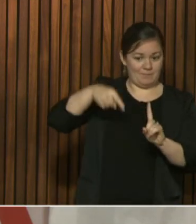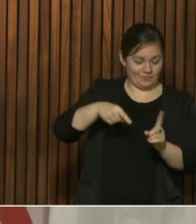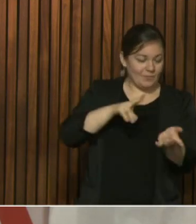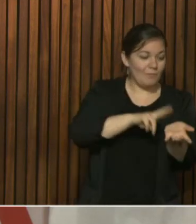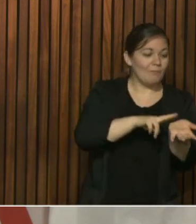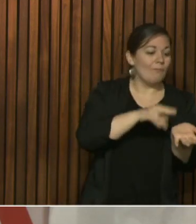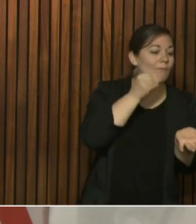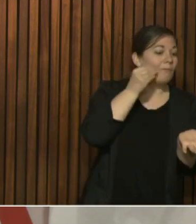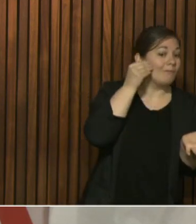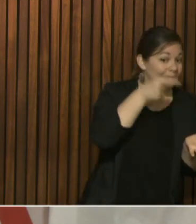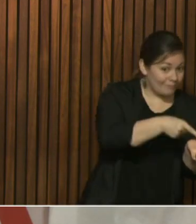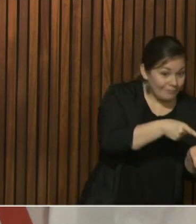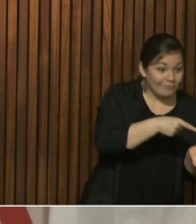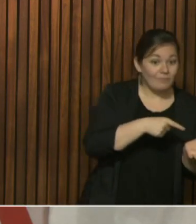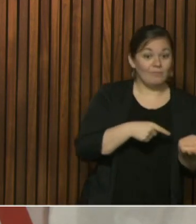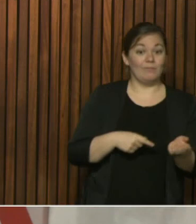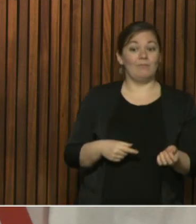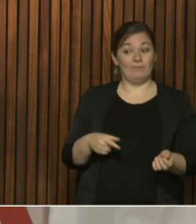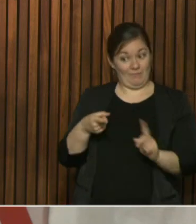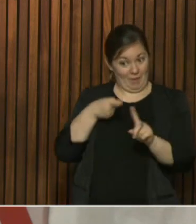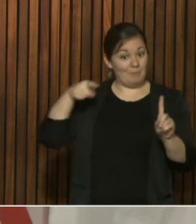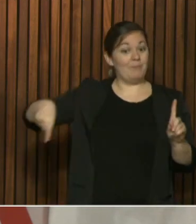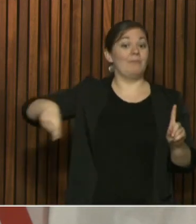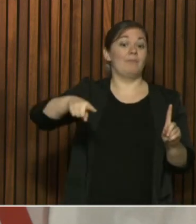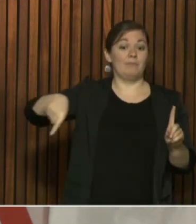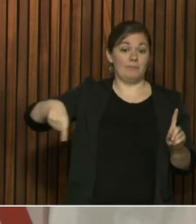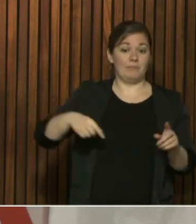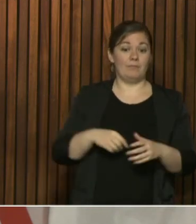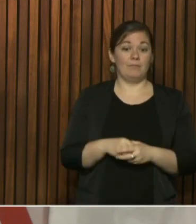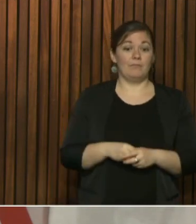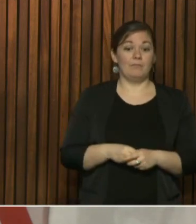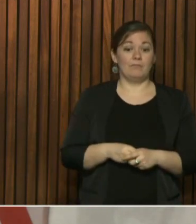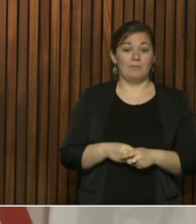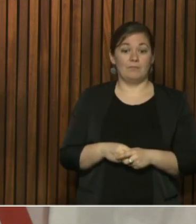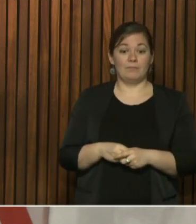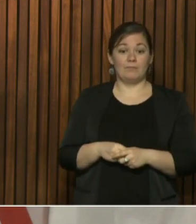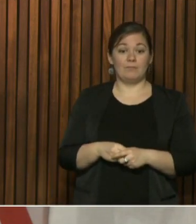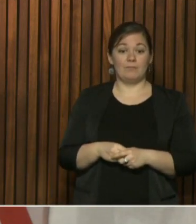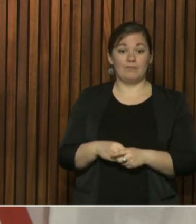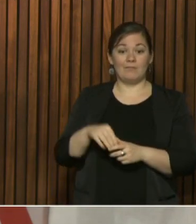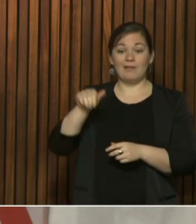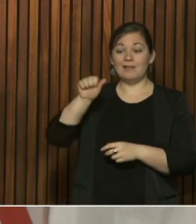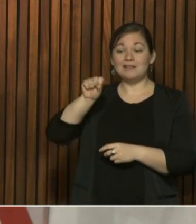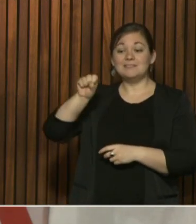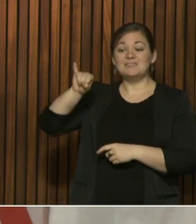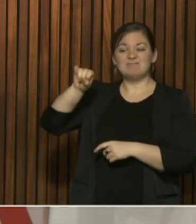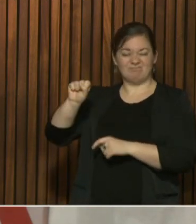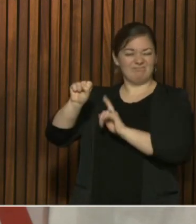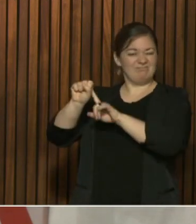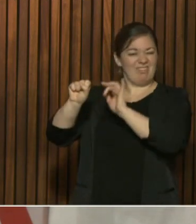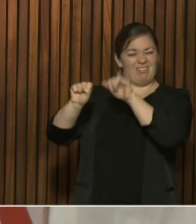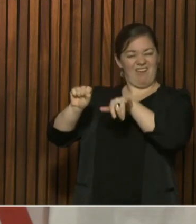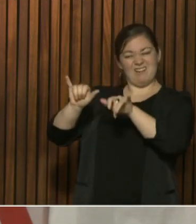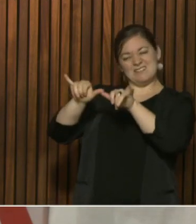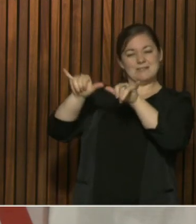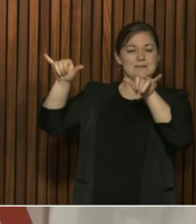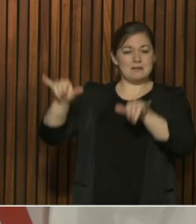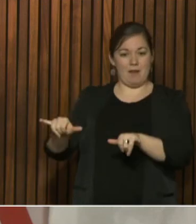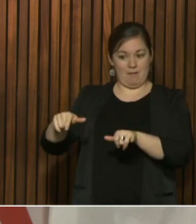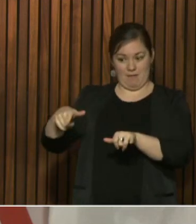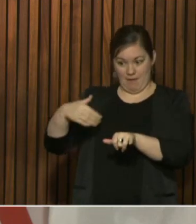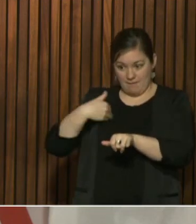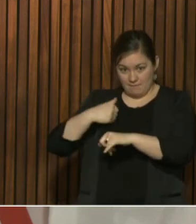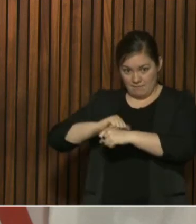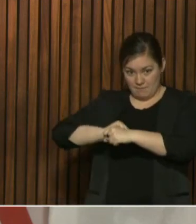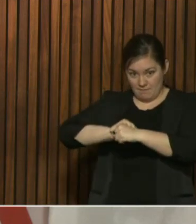a system called ACES, which looks at the trends in COVID, suspect COVID patients